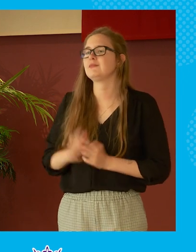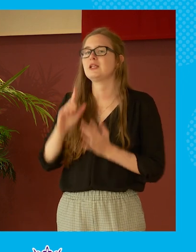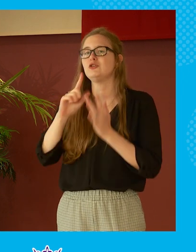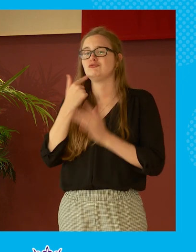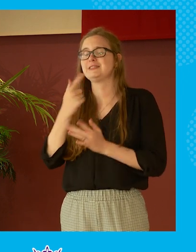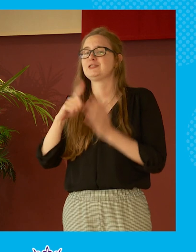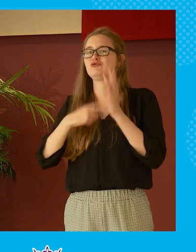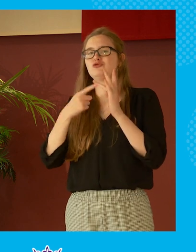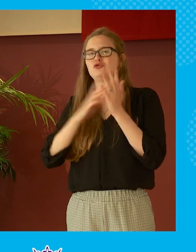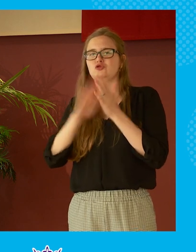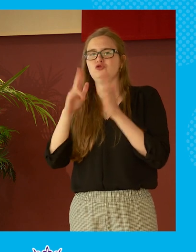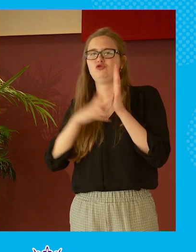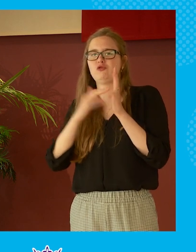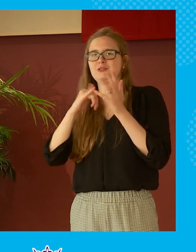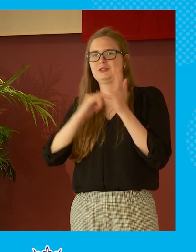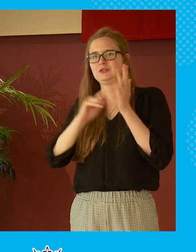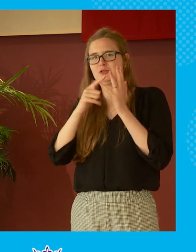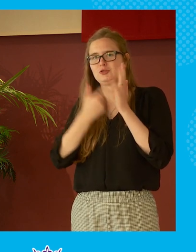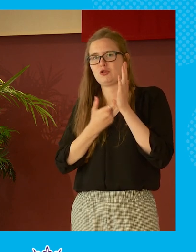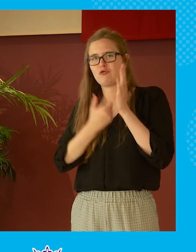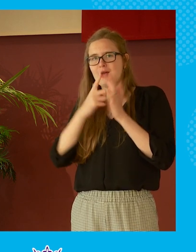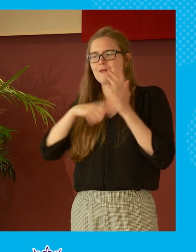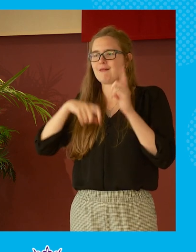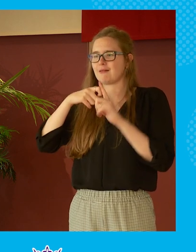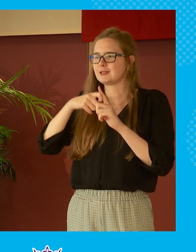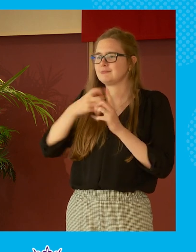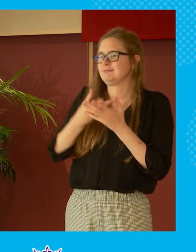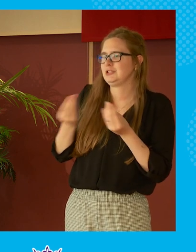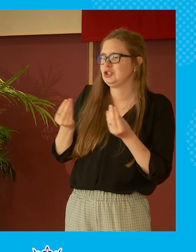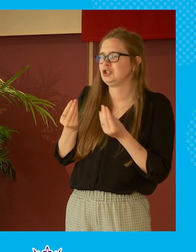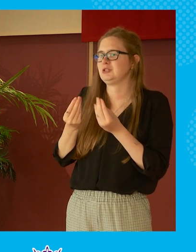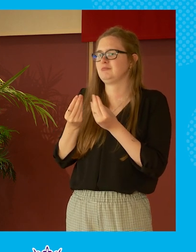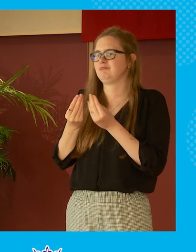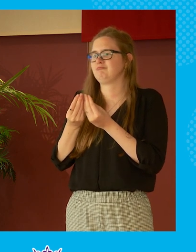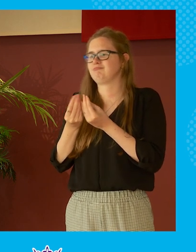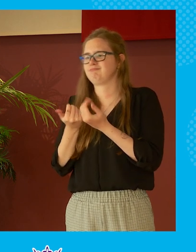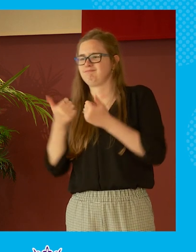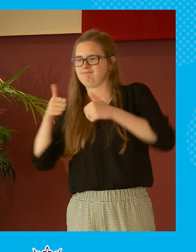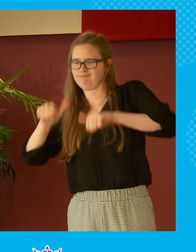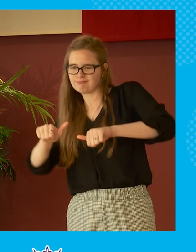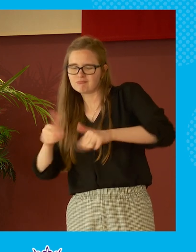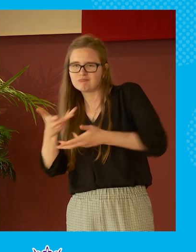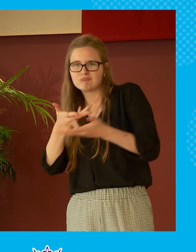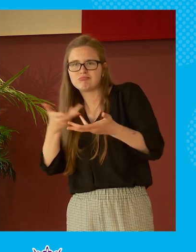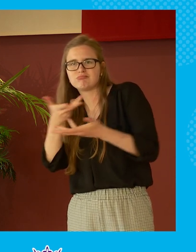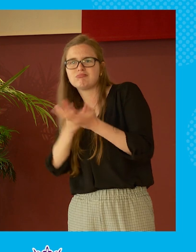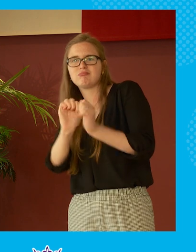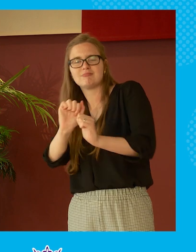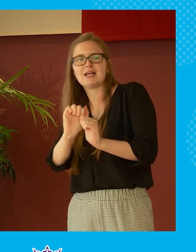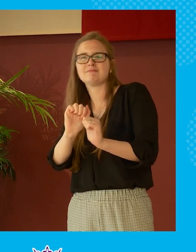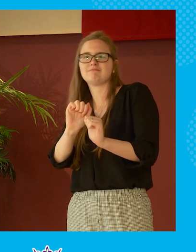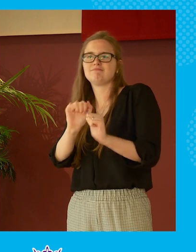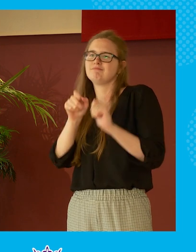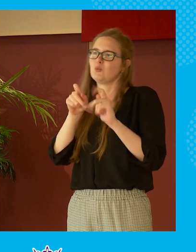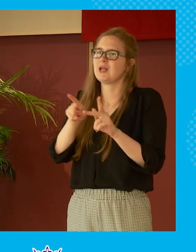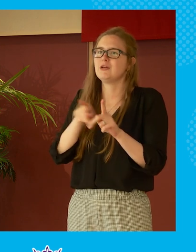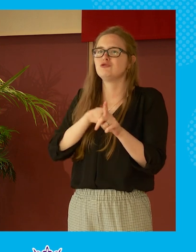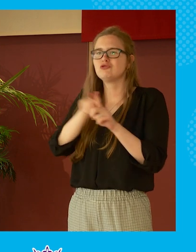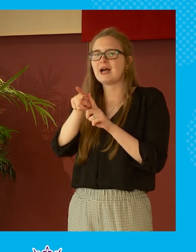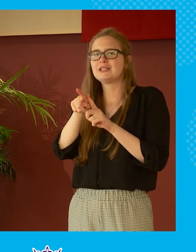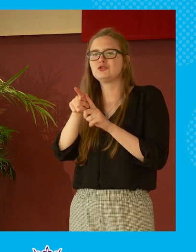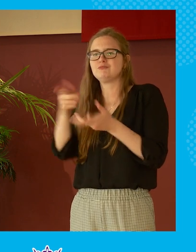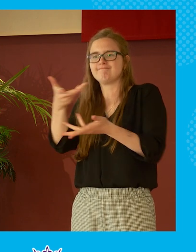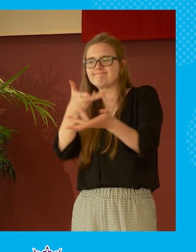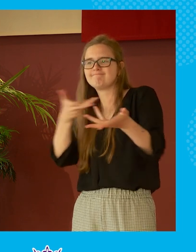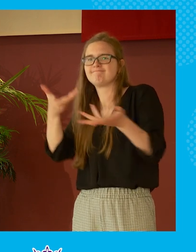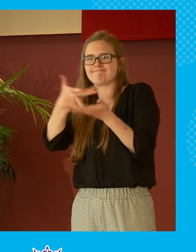his background obviously mediation arbitration and things like that which is i suppose the the the art of of trying to broker